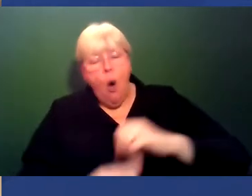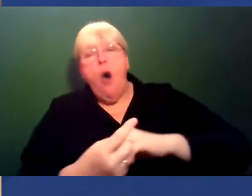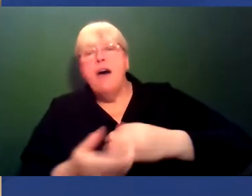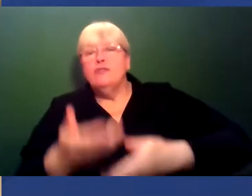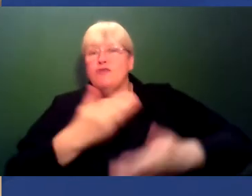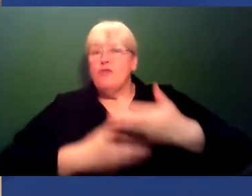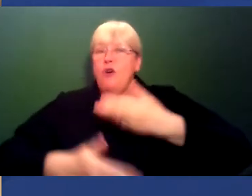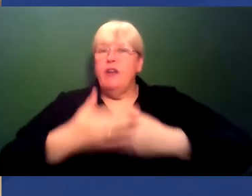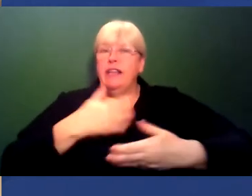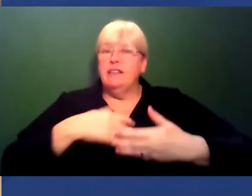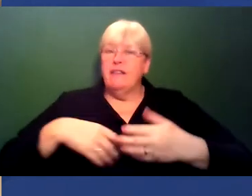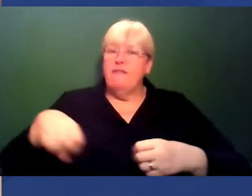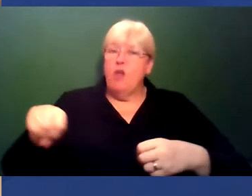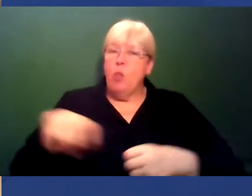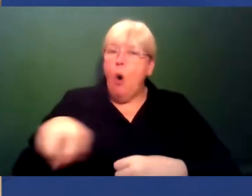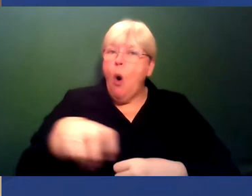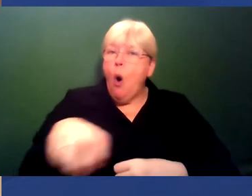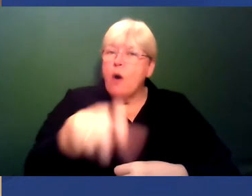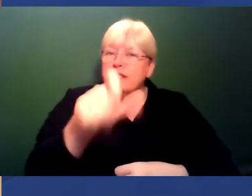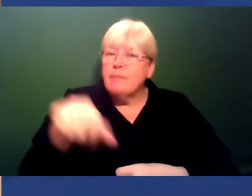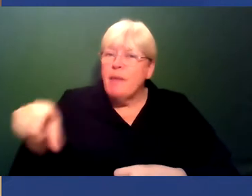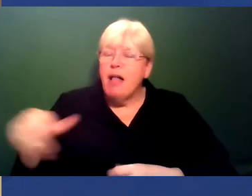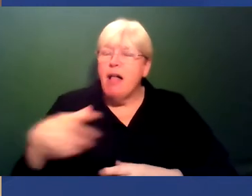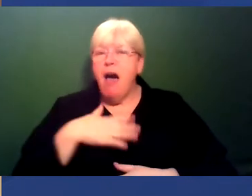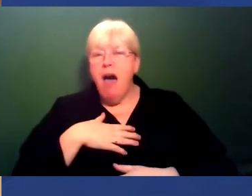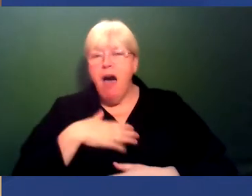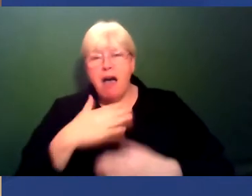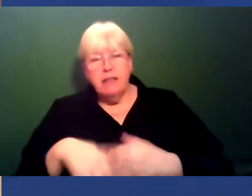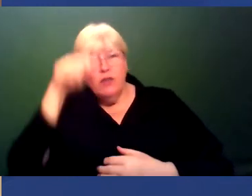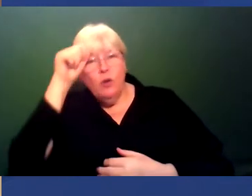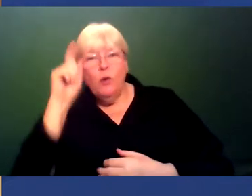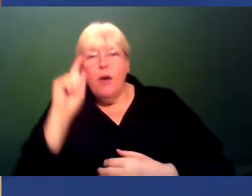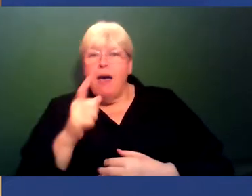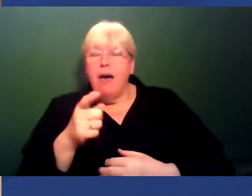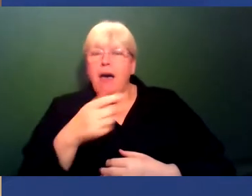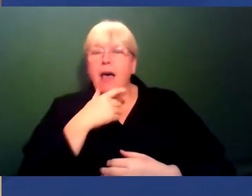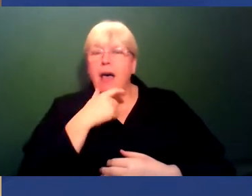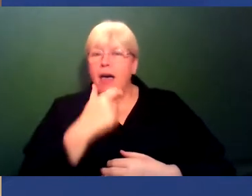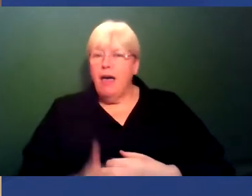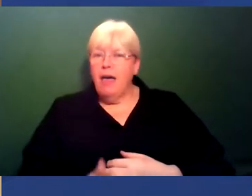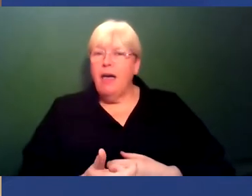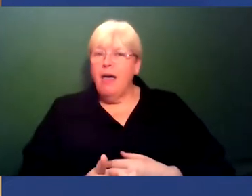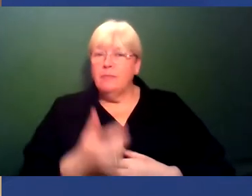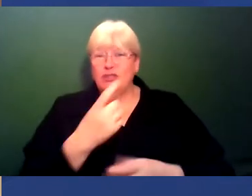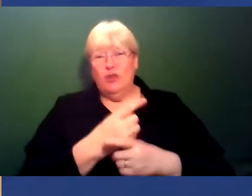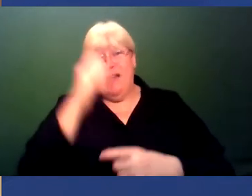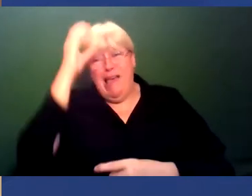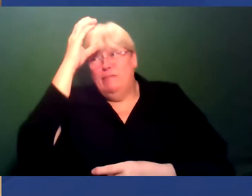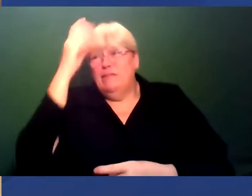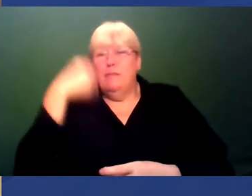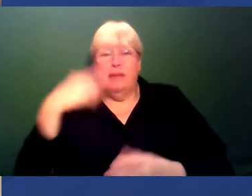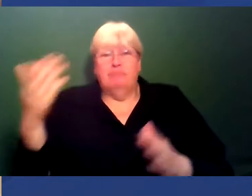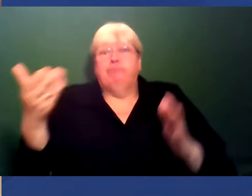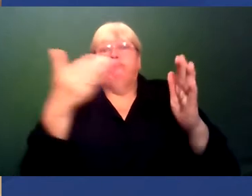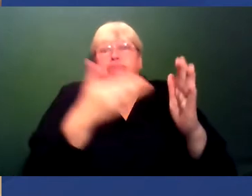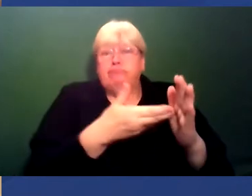these lost people, these lost Black people. We're talking about academia here, but, you know, just the contributions of Black people just